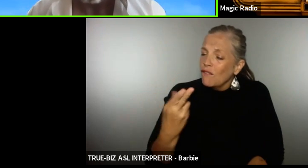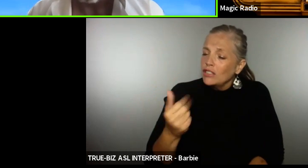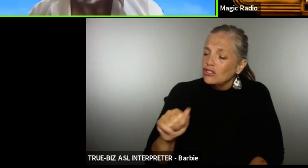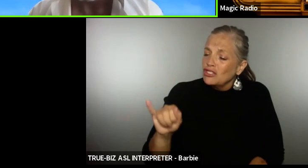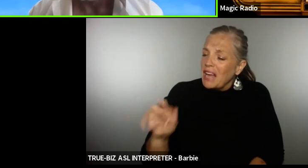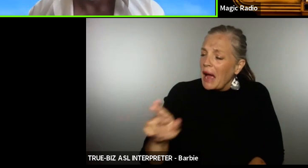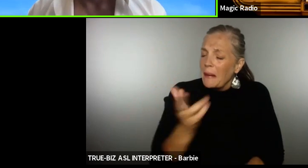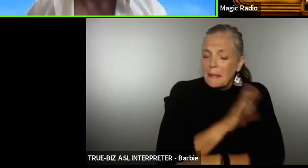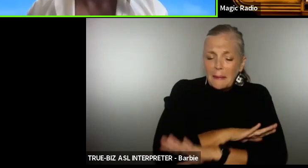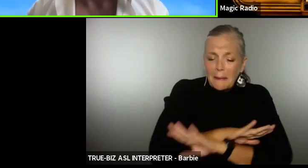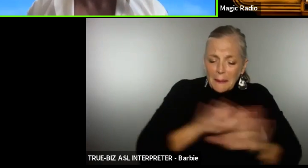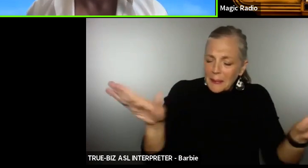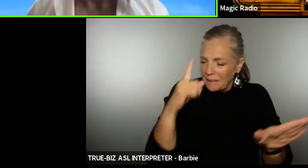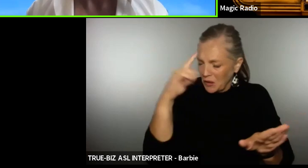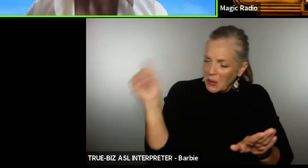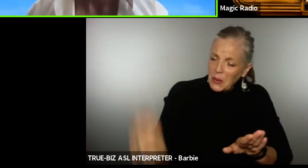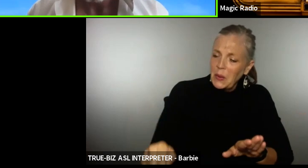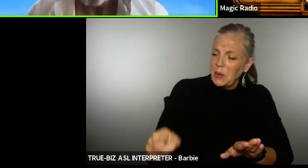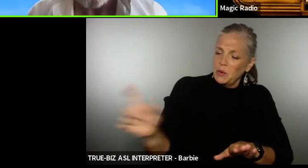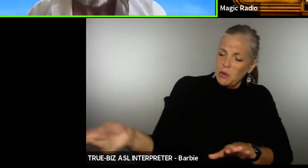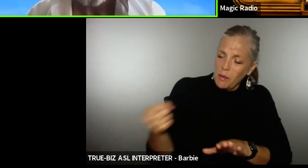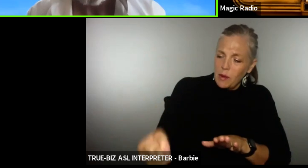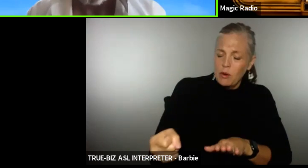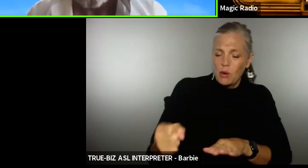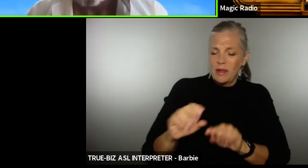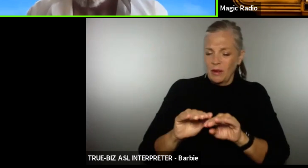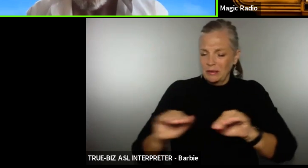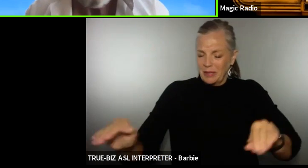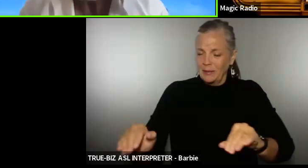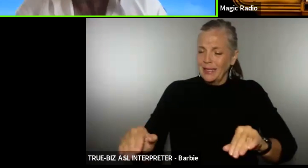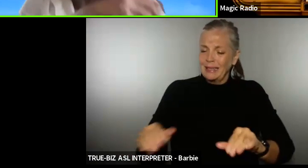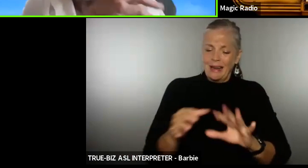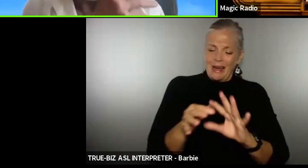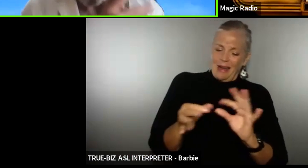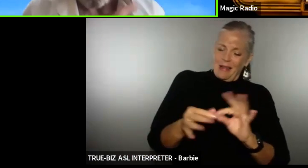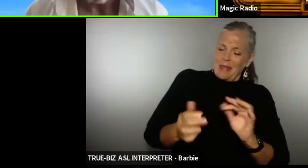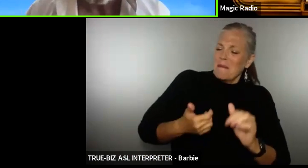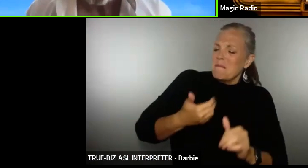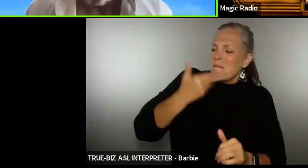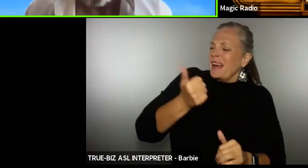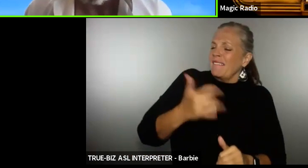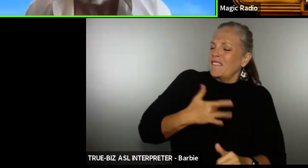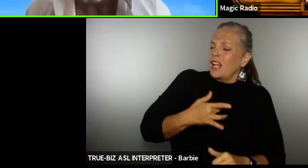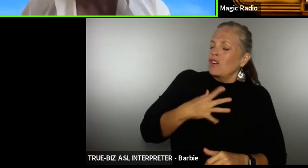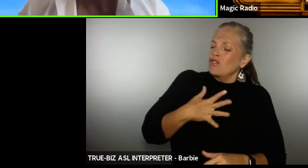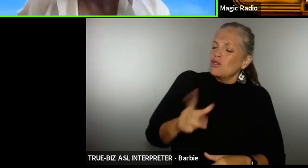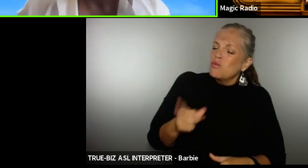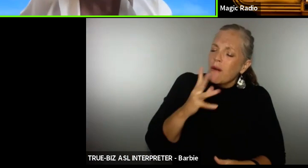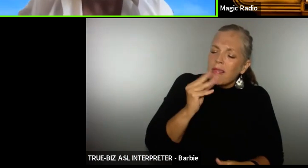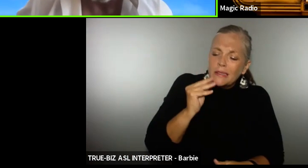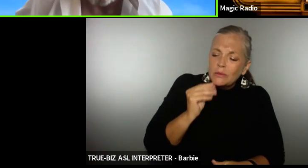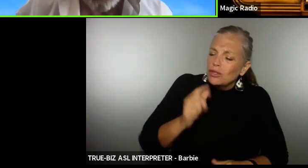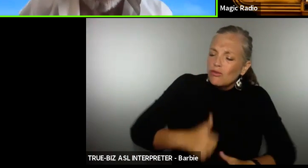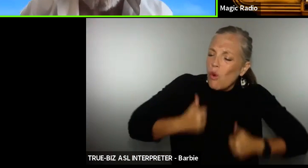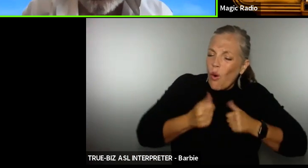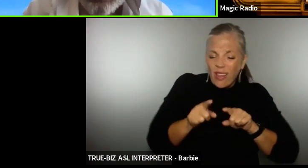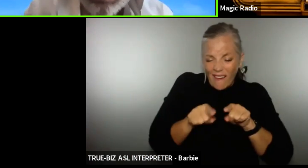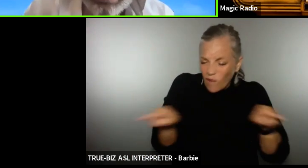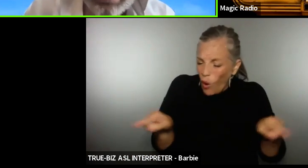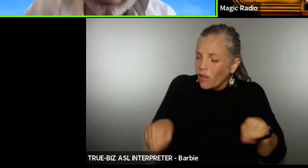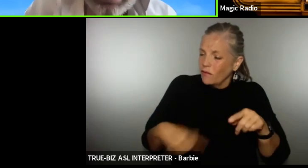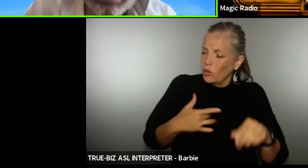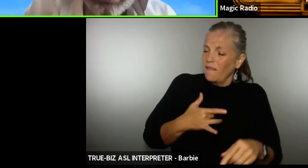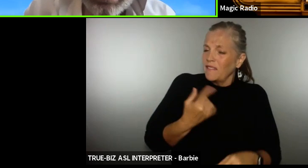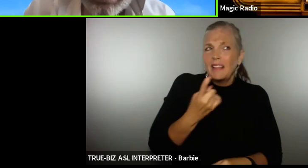men who hold the foreman's good words of evaluation as the most thrilling feelings they will ever endure in their miserable petty lives